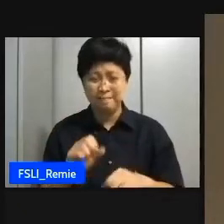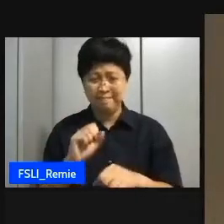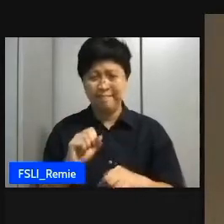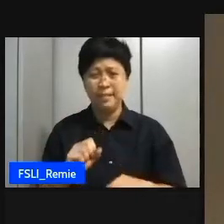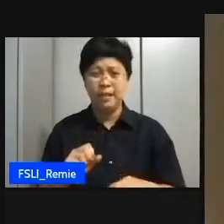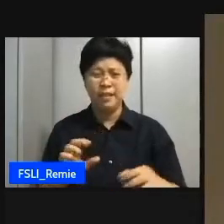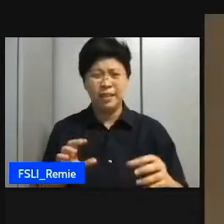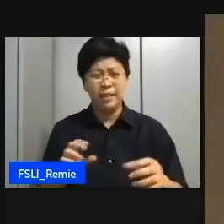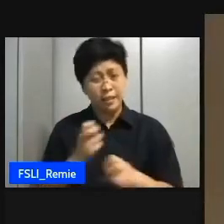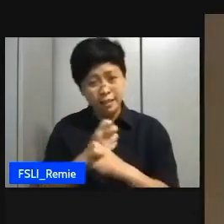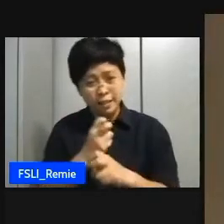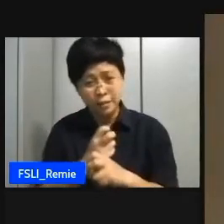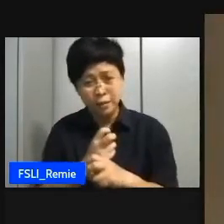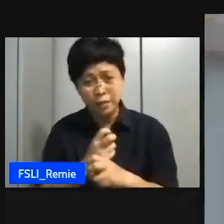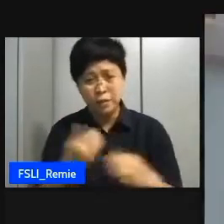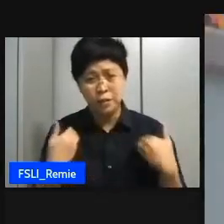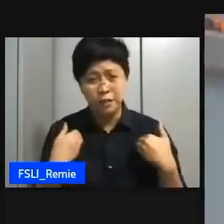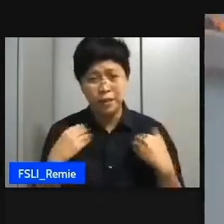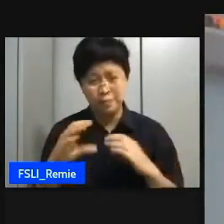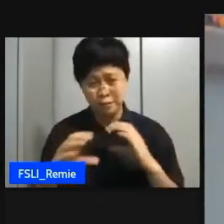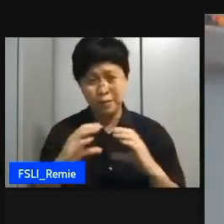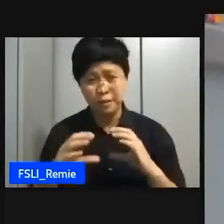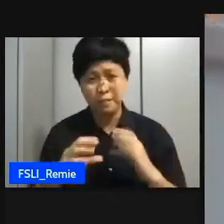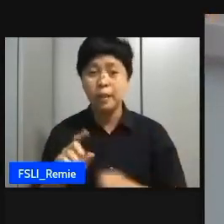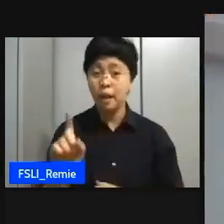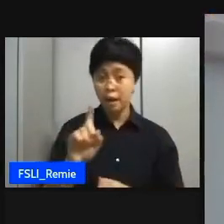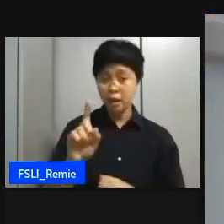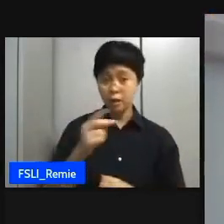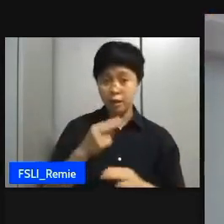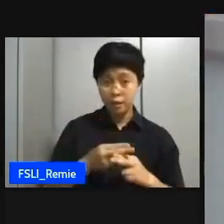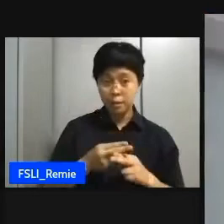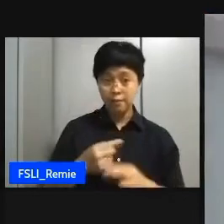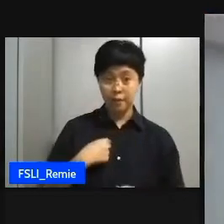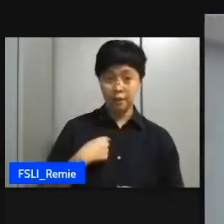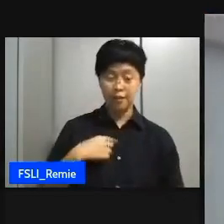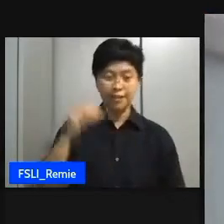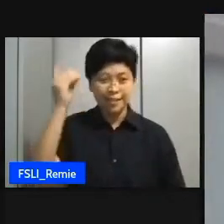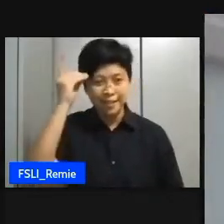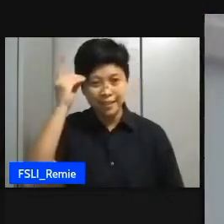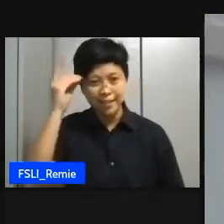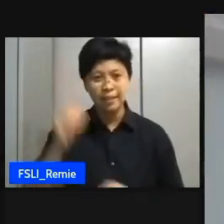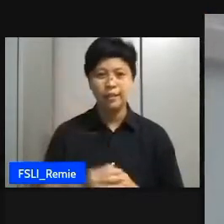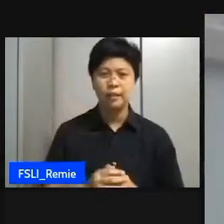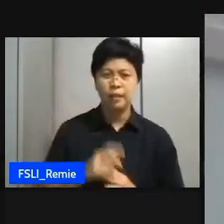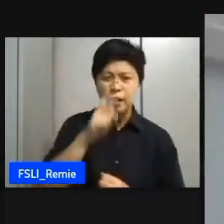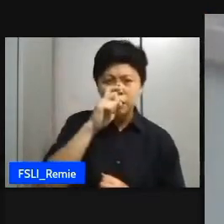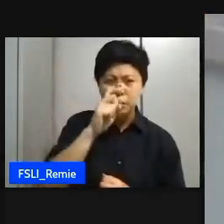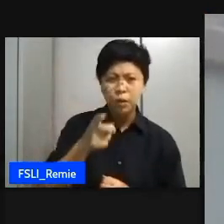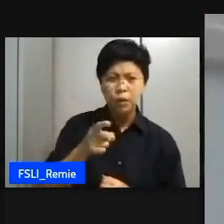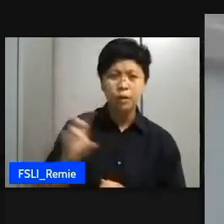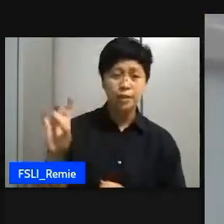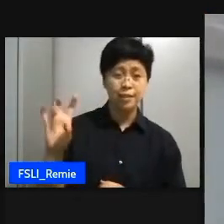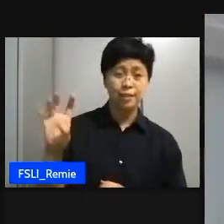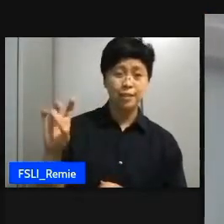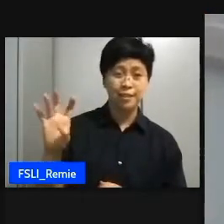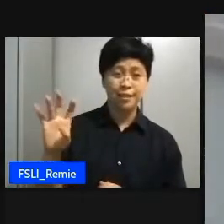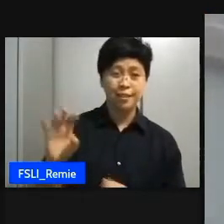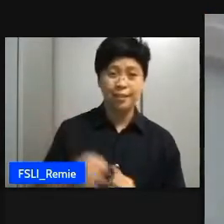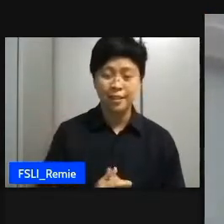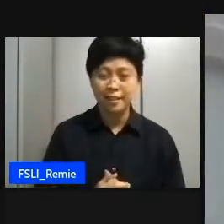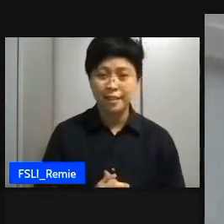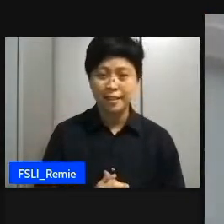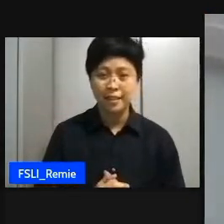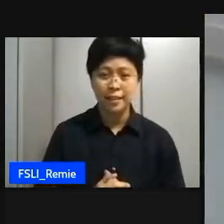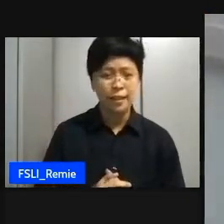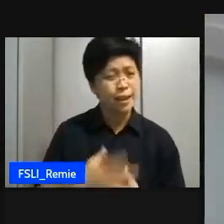have a conversation what's your name i'm derek how old are you 17 what do you like to